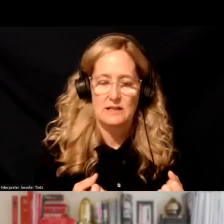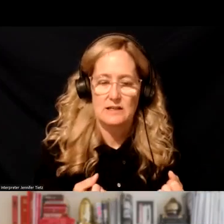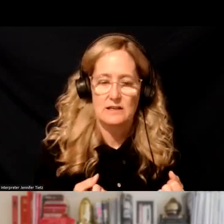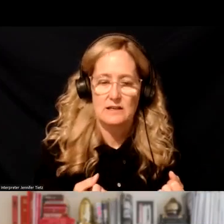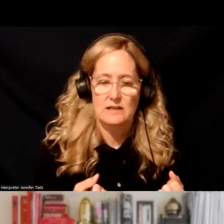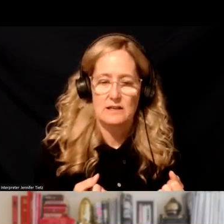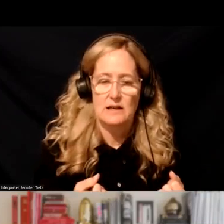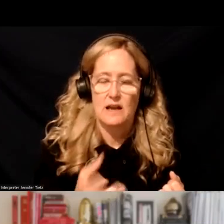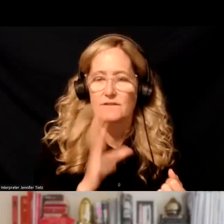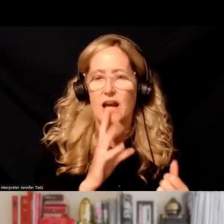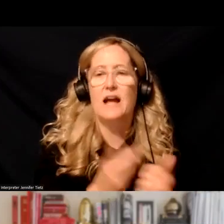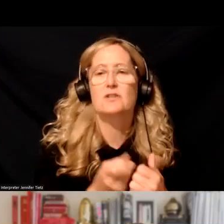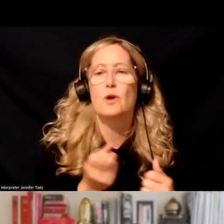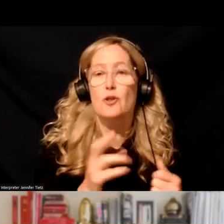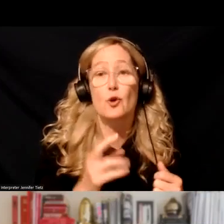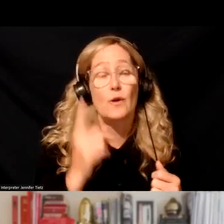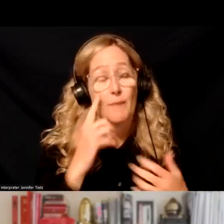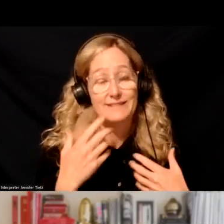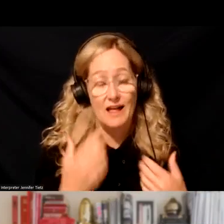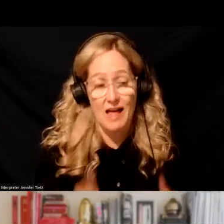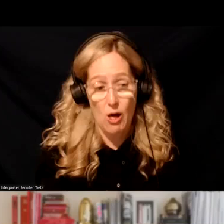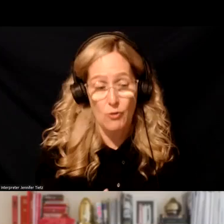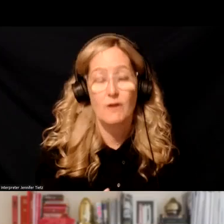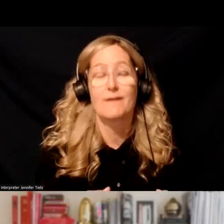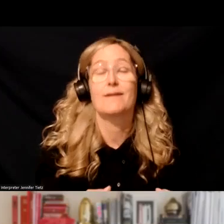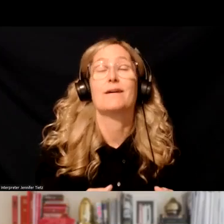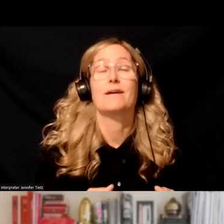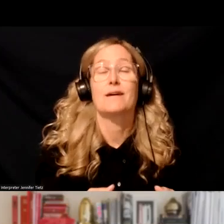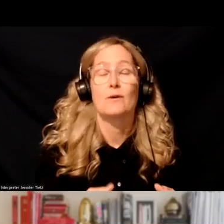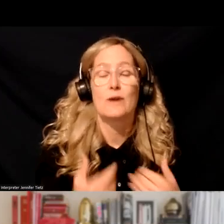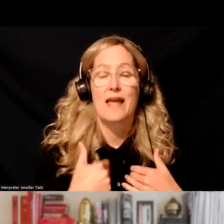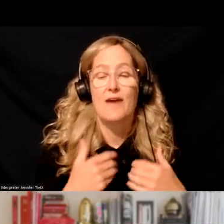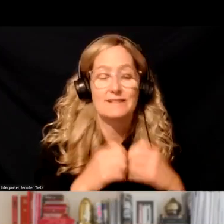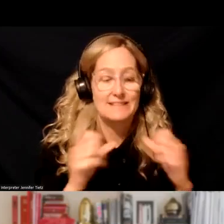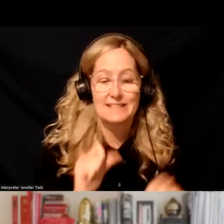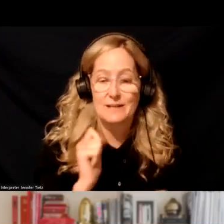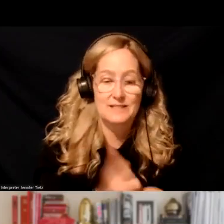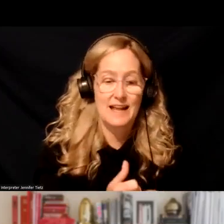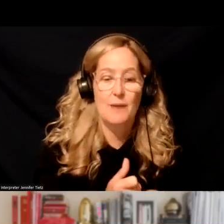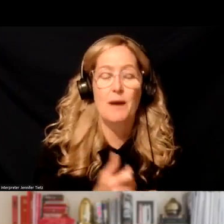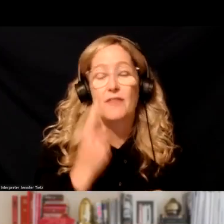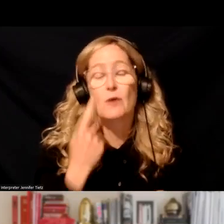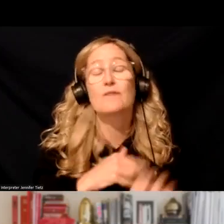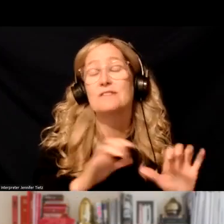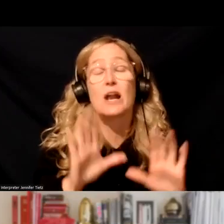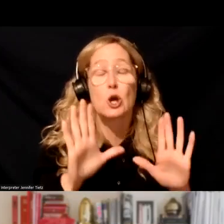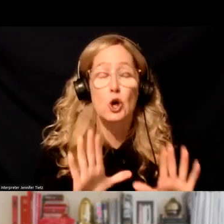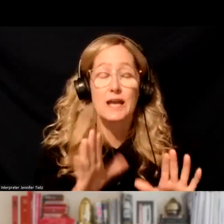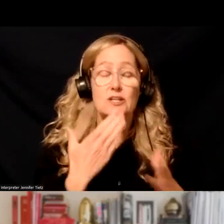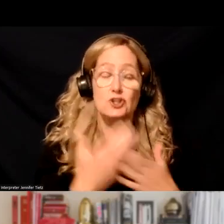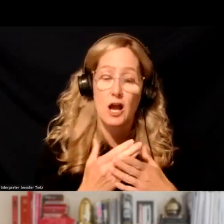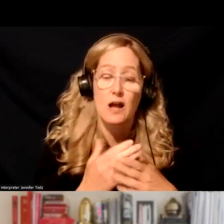and Dr. Balfour mentioned this too, you have this sort of, you know, systemic, I feel like we've done a great job, um, as a